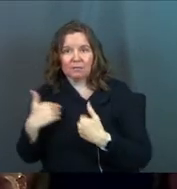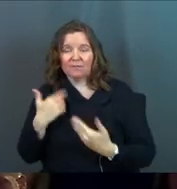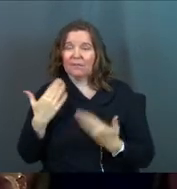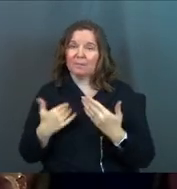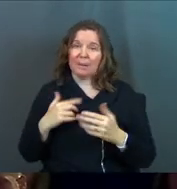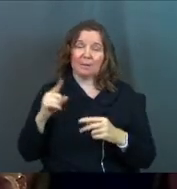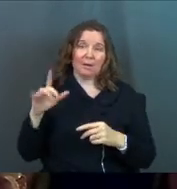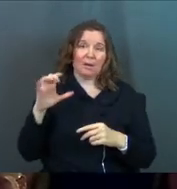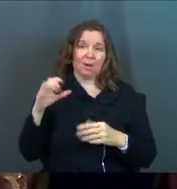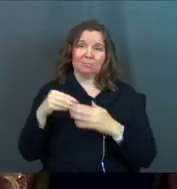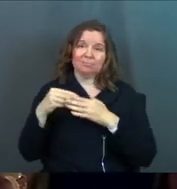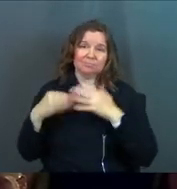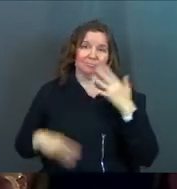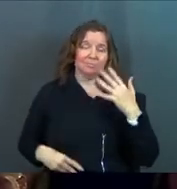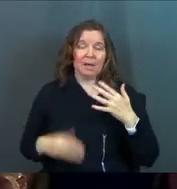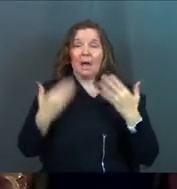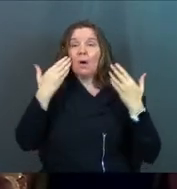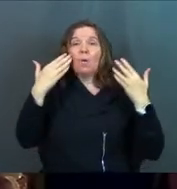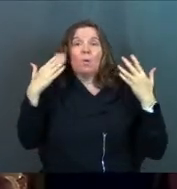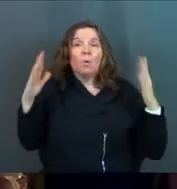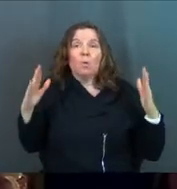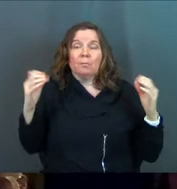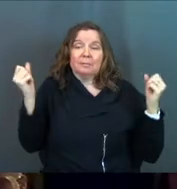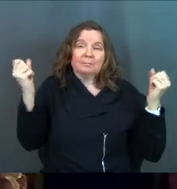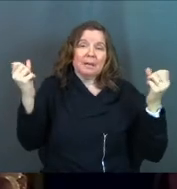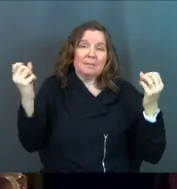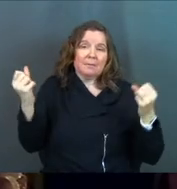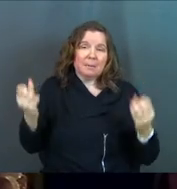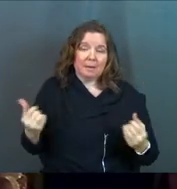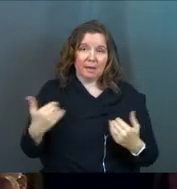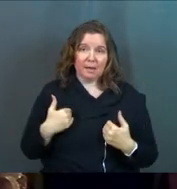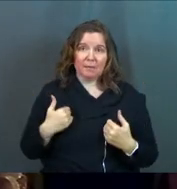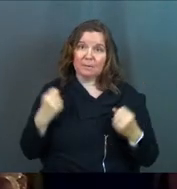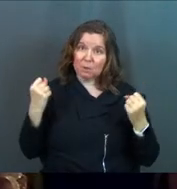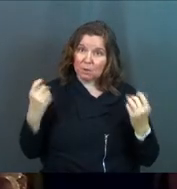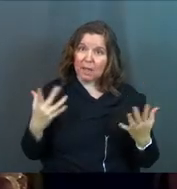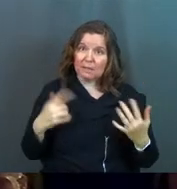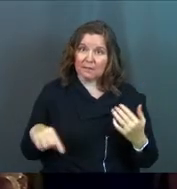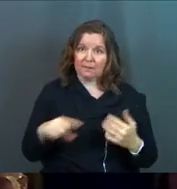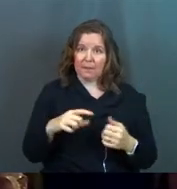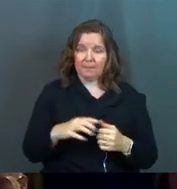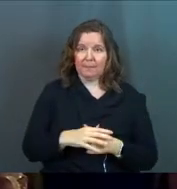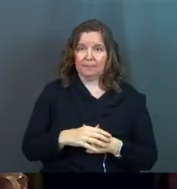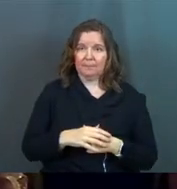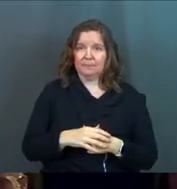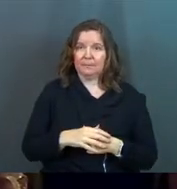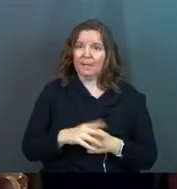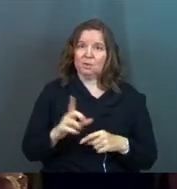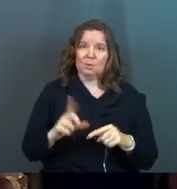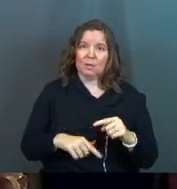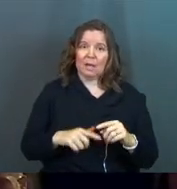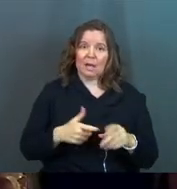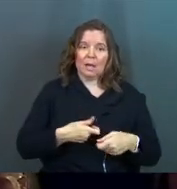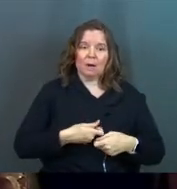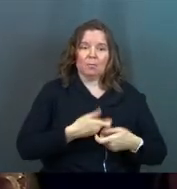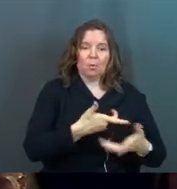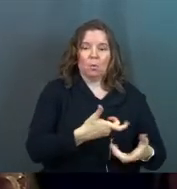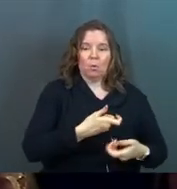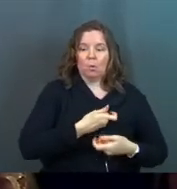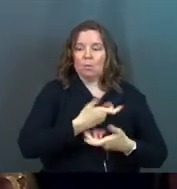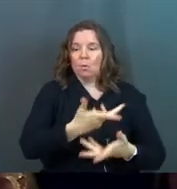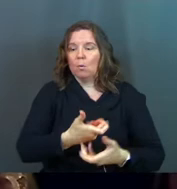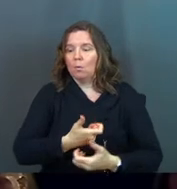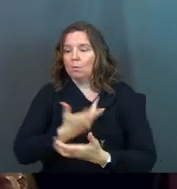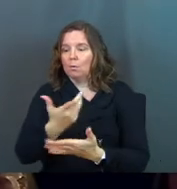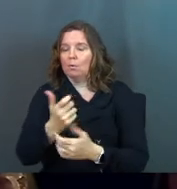It's probably hundreds. It might be a thousand. I don't know. But you've got lots of them and you can't pour into every single